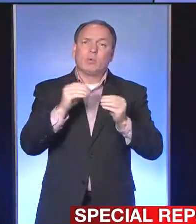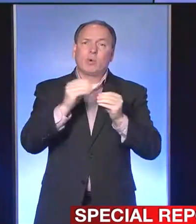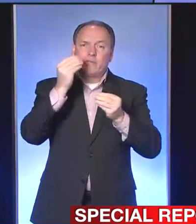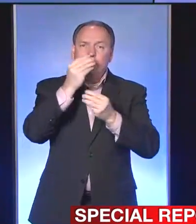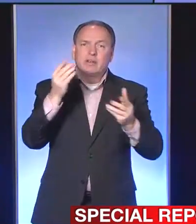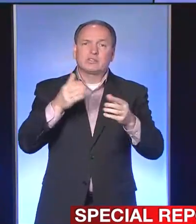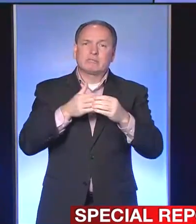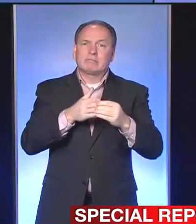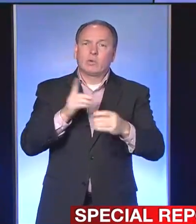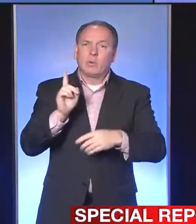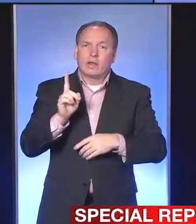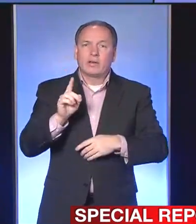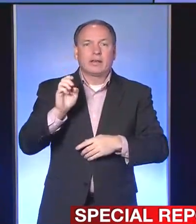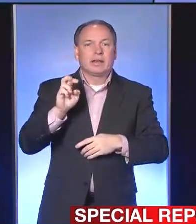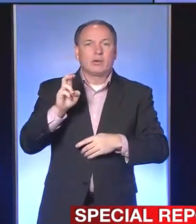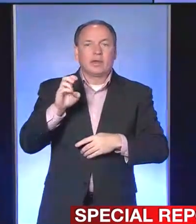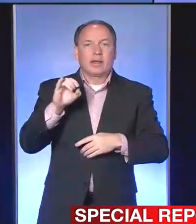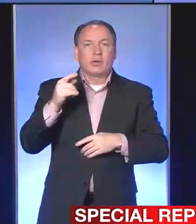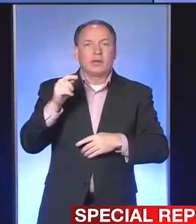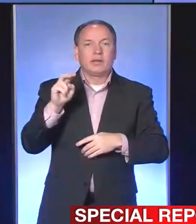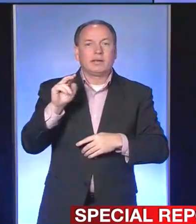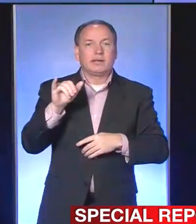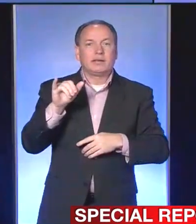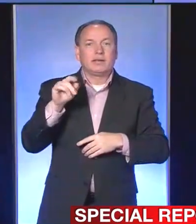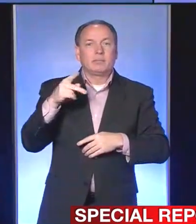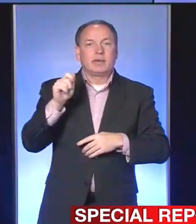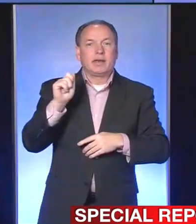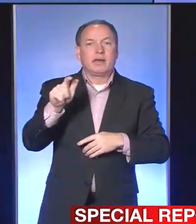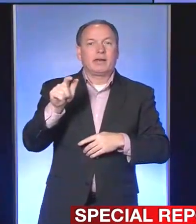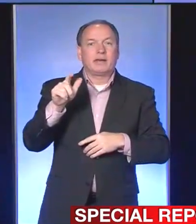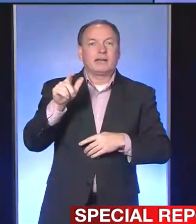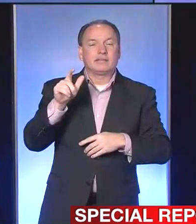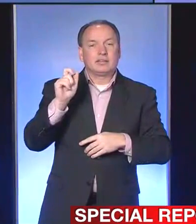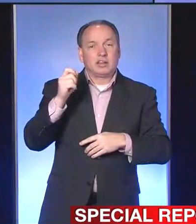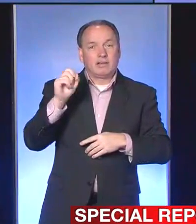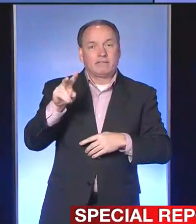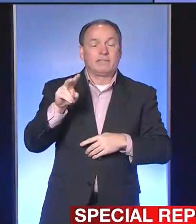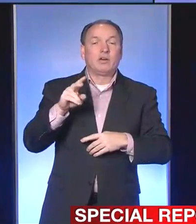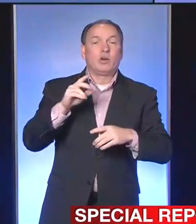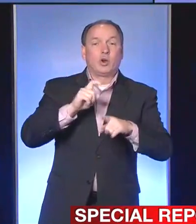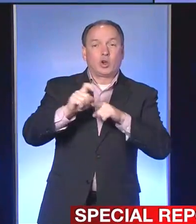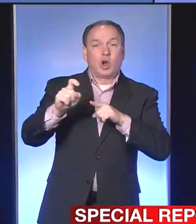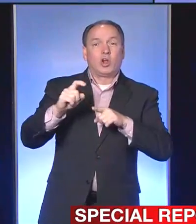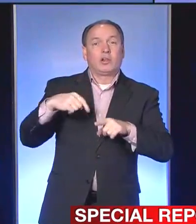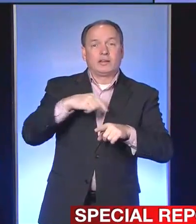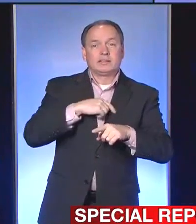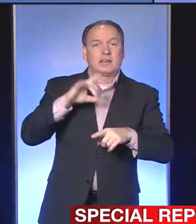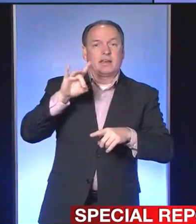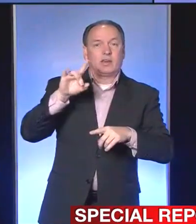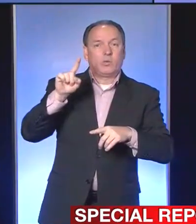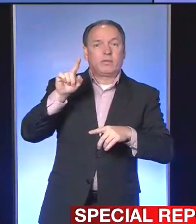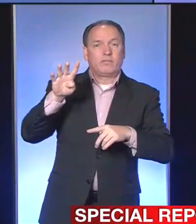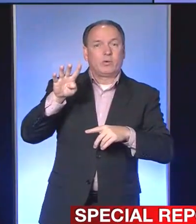go to eriecountypa.gov, call us at 451-6700 or email us at